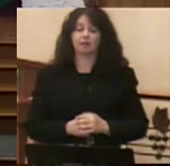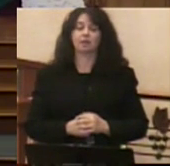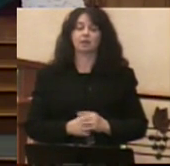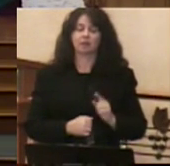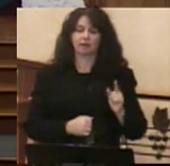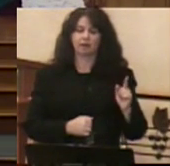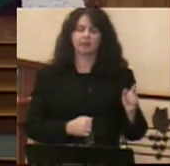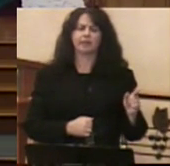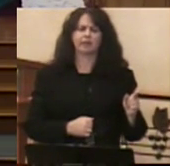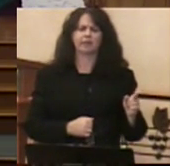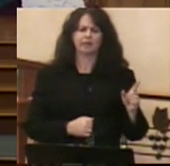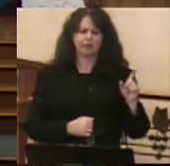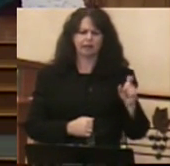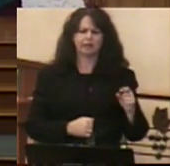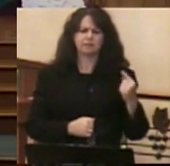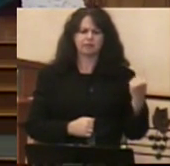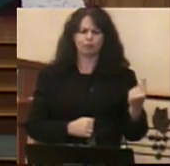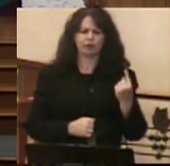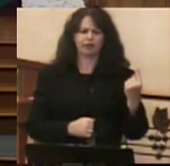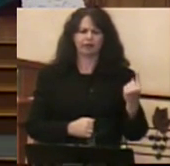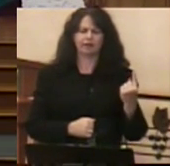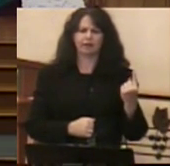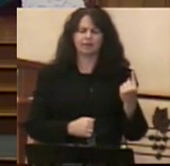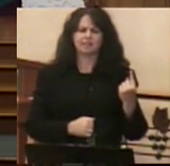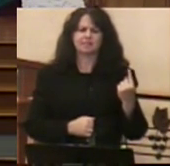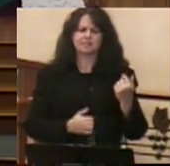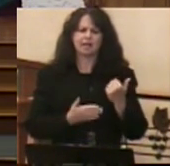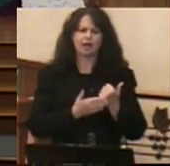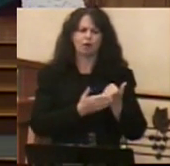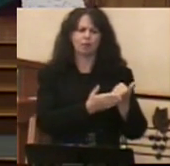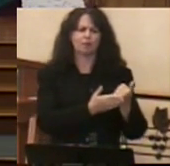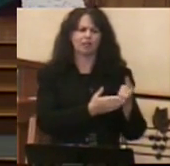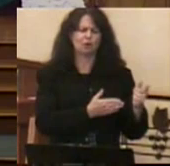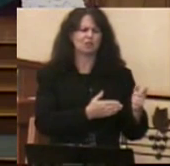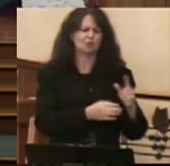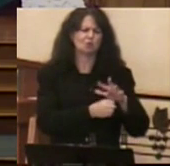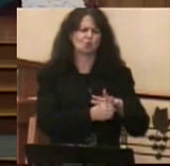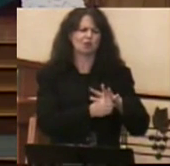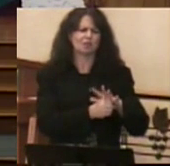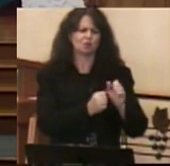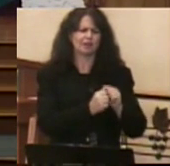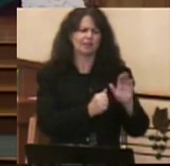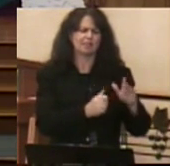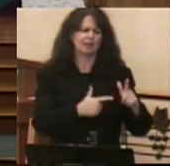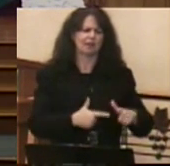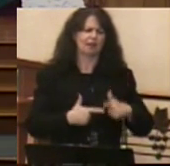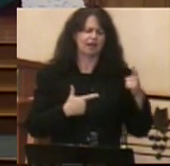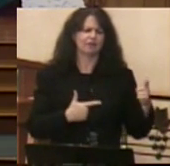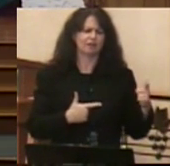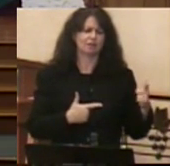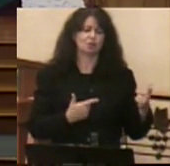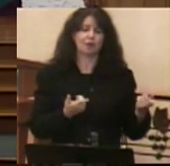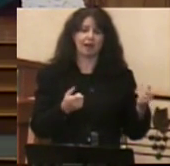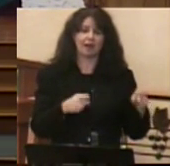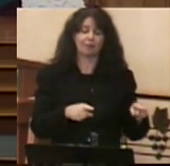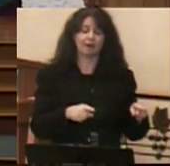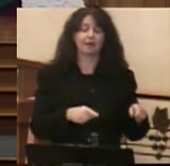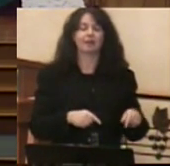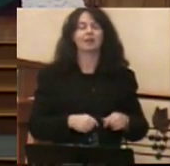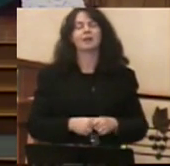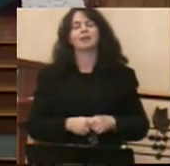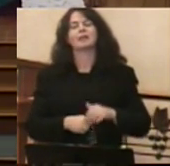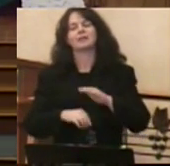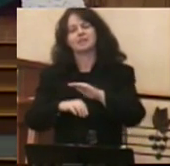His advisors understood that David the shepherd boy had a gift for music, and so they called him from the fields, and little David